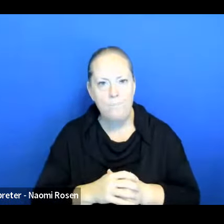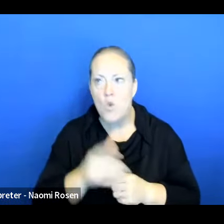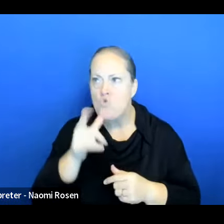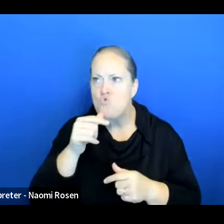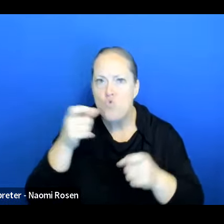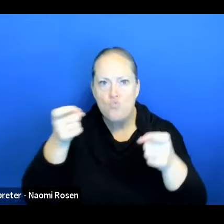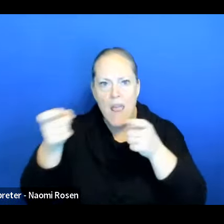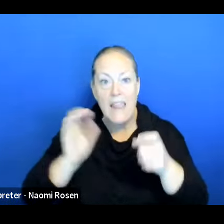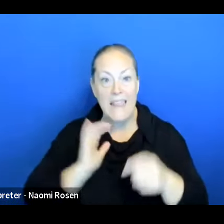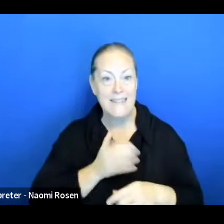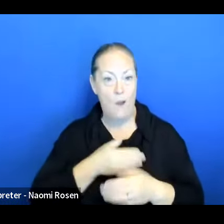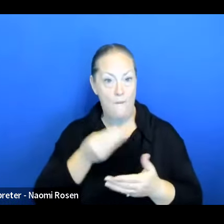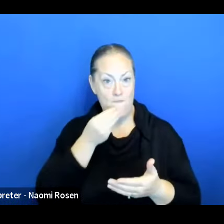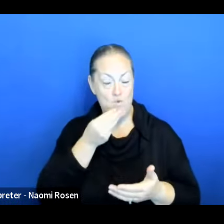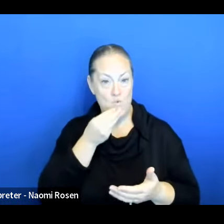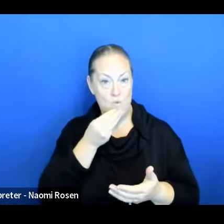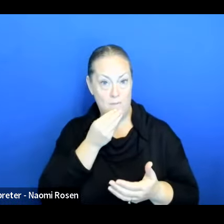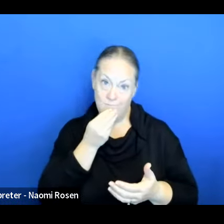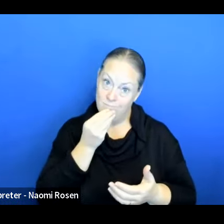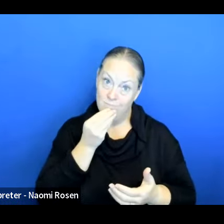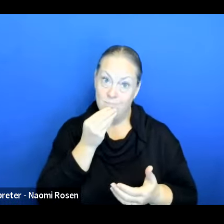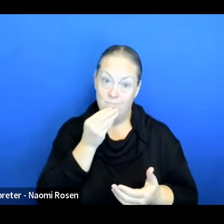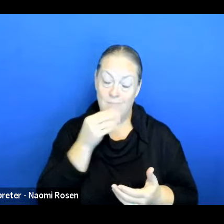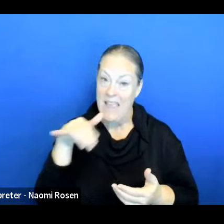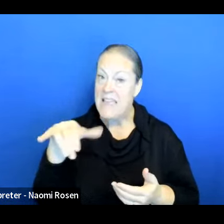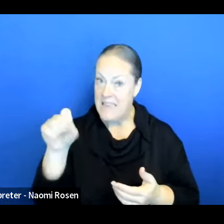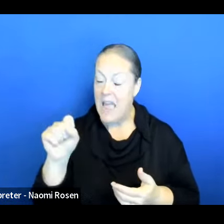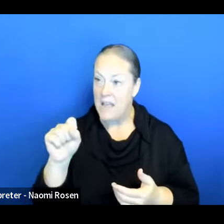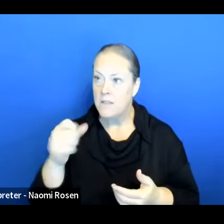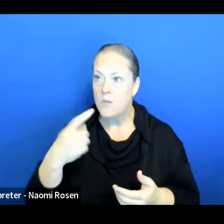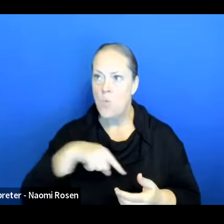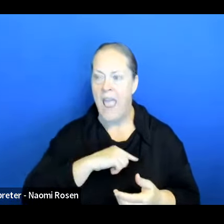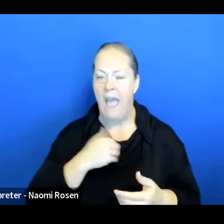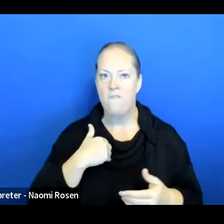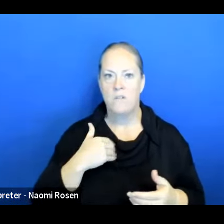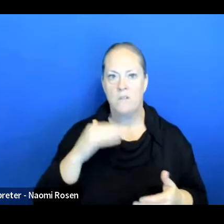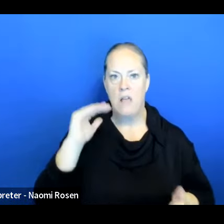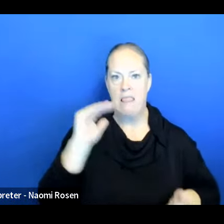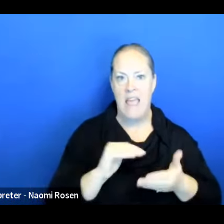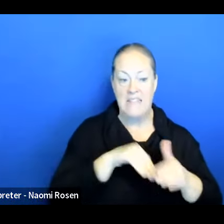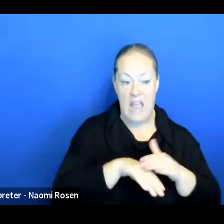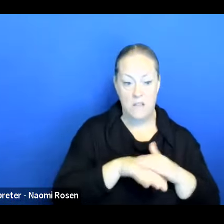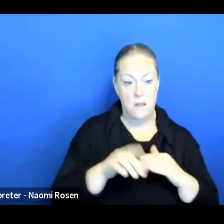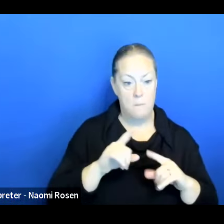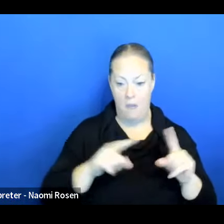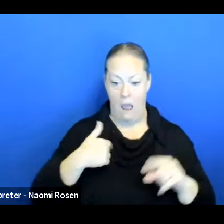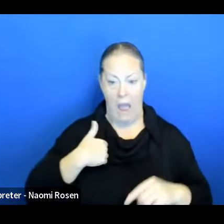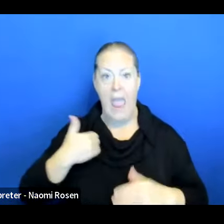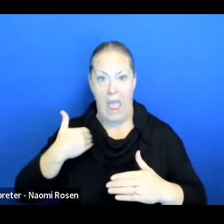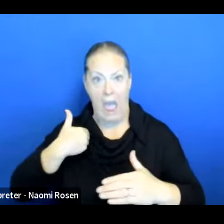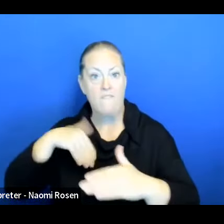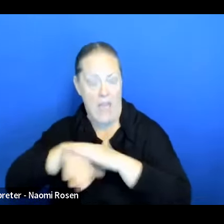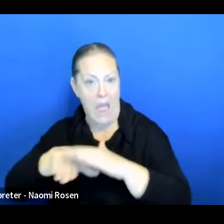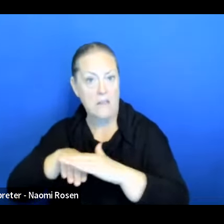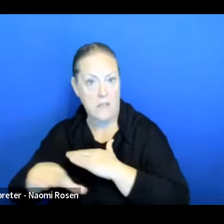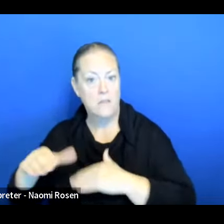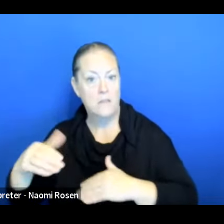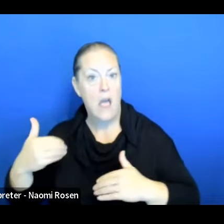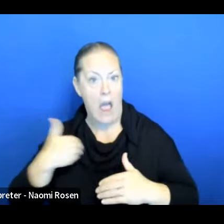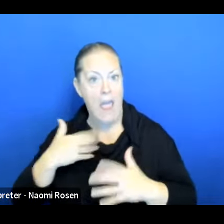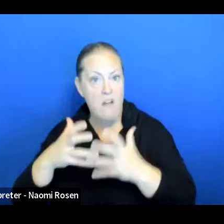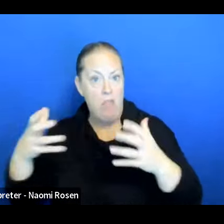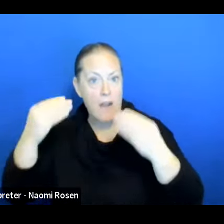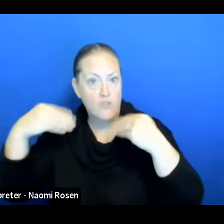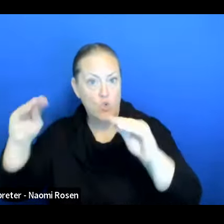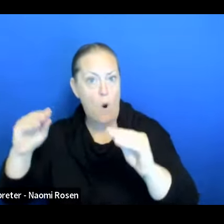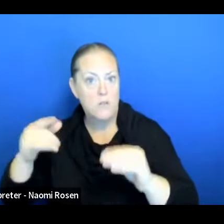foods, you know, because then yes, we have lack of access. I have access. I have a lot of stores. I live in California. I have